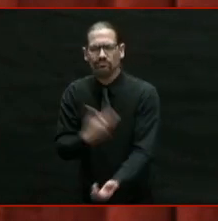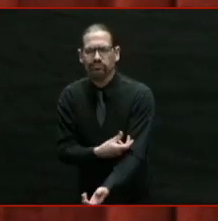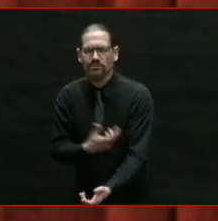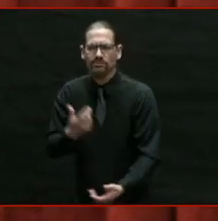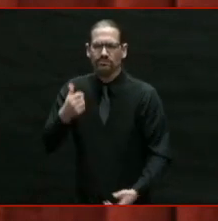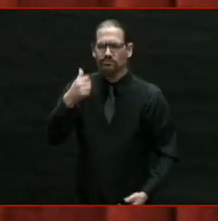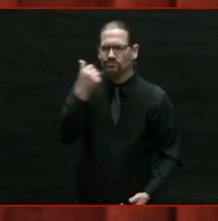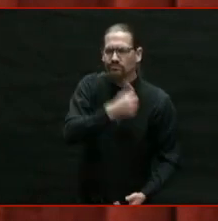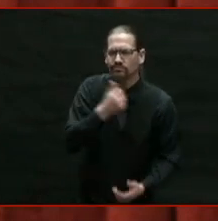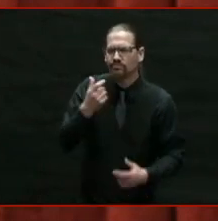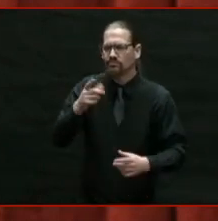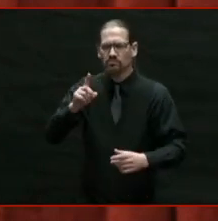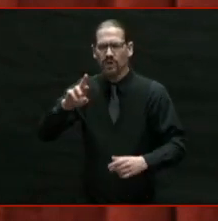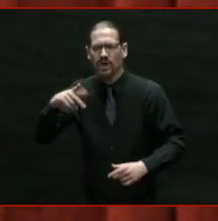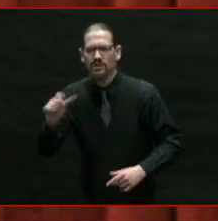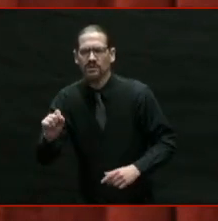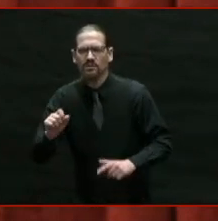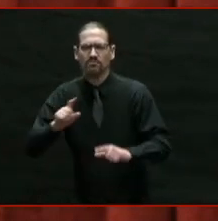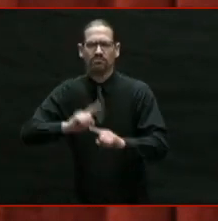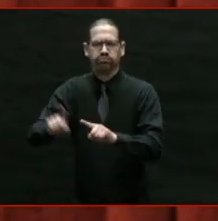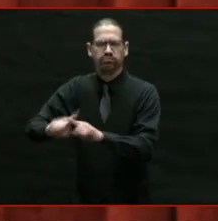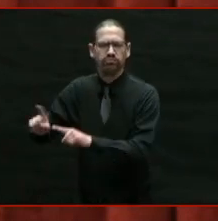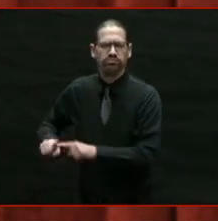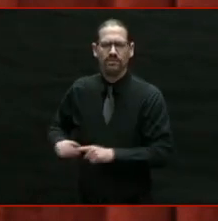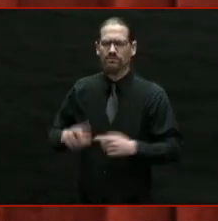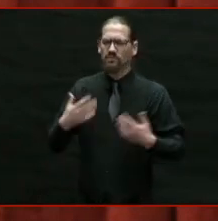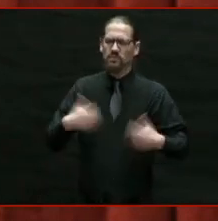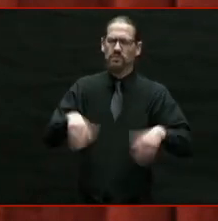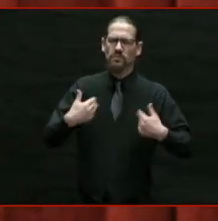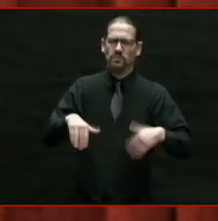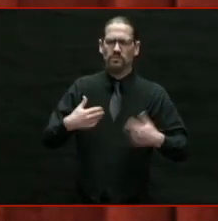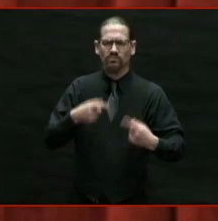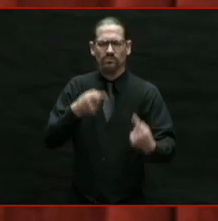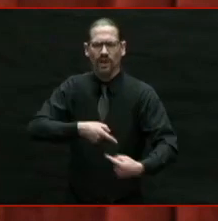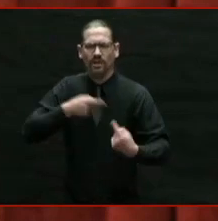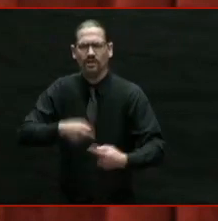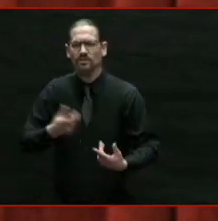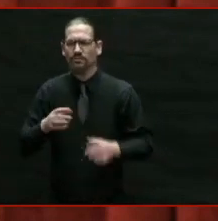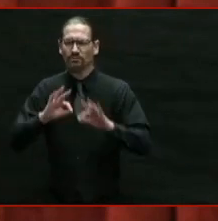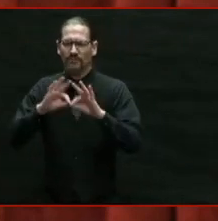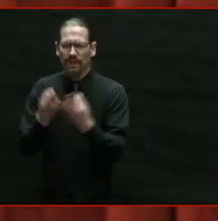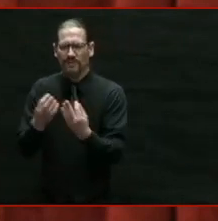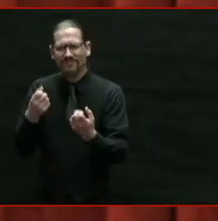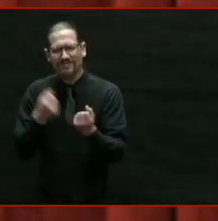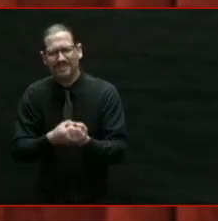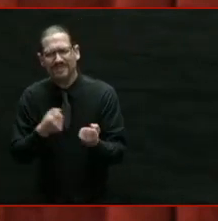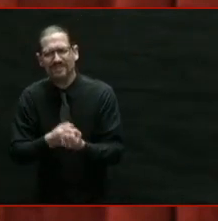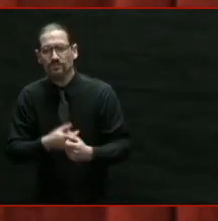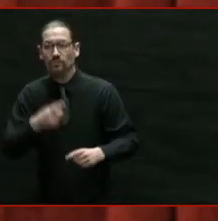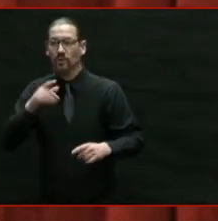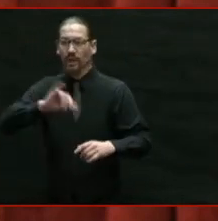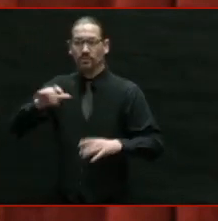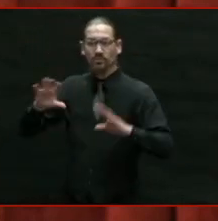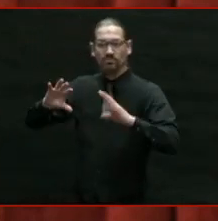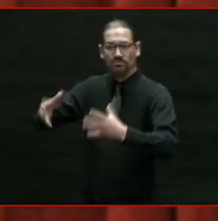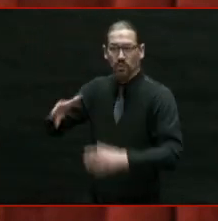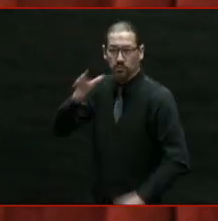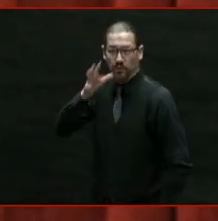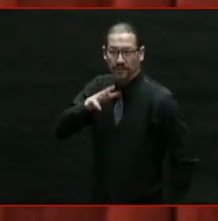And in this pandemic, we know that women have borne the brunt of this economic crisis.